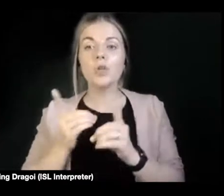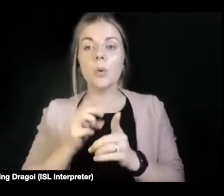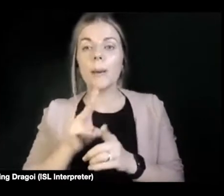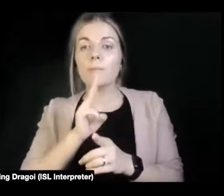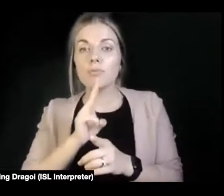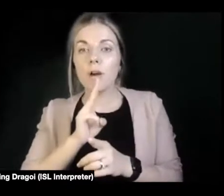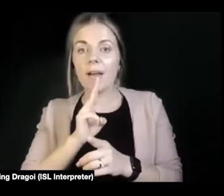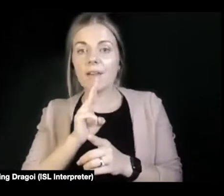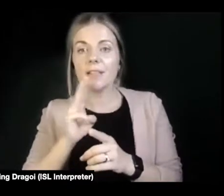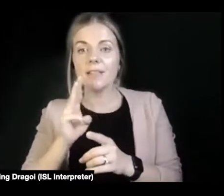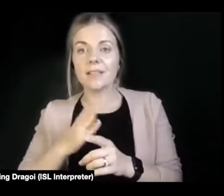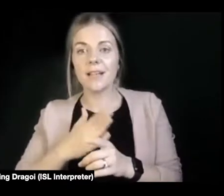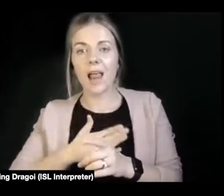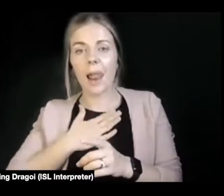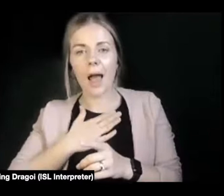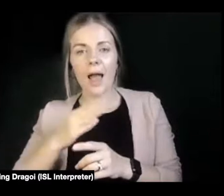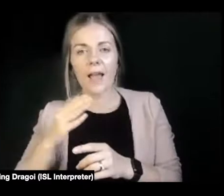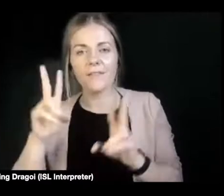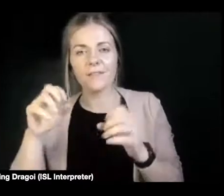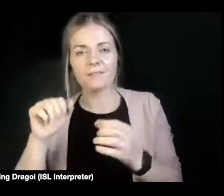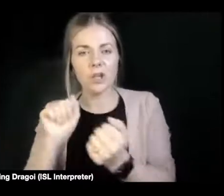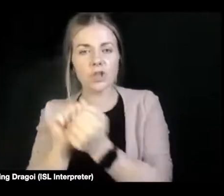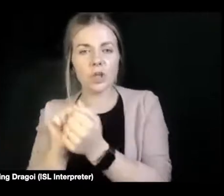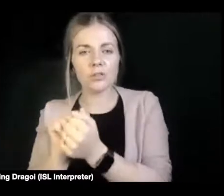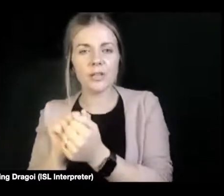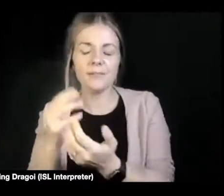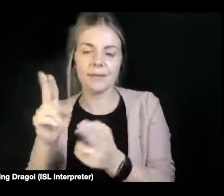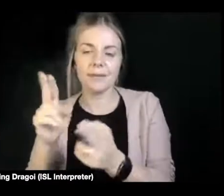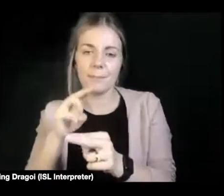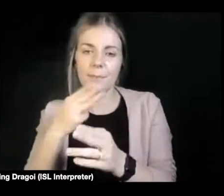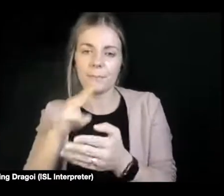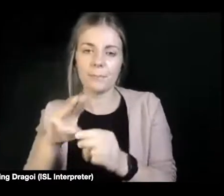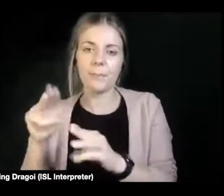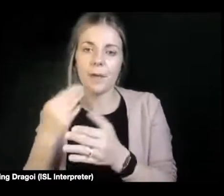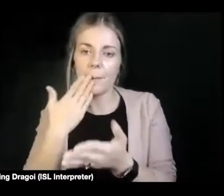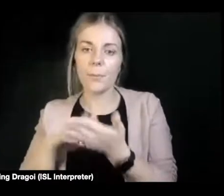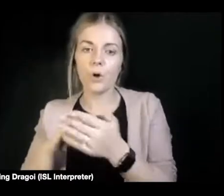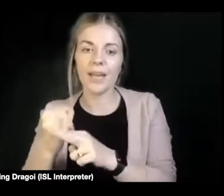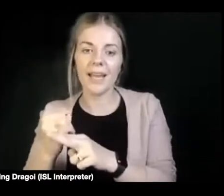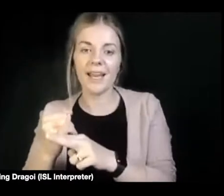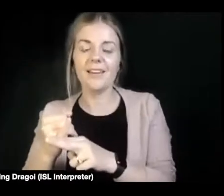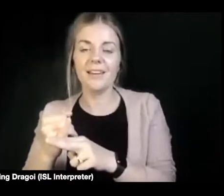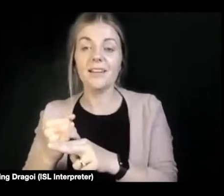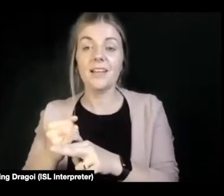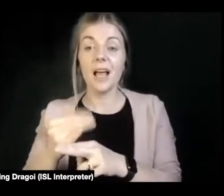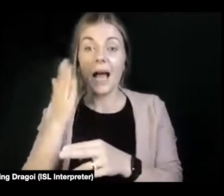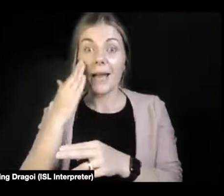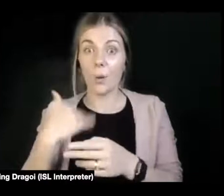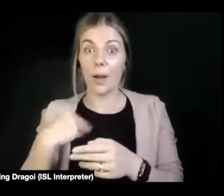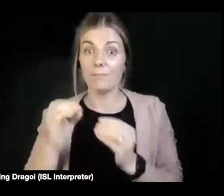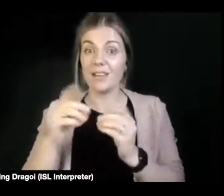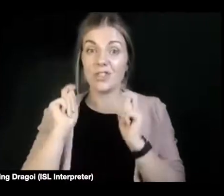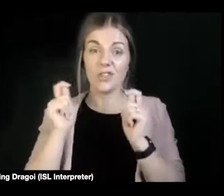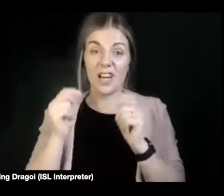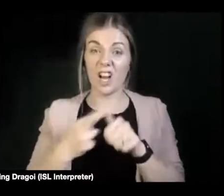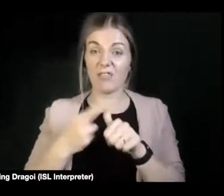soon that people can book into and have one to one. Training, obviously, I go on and on about training and it's really important. So we all know